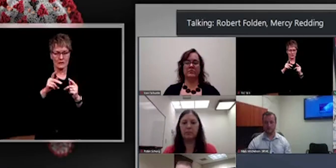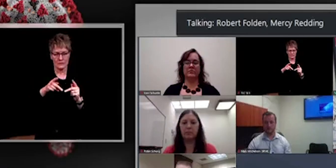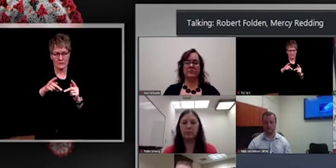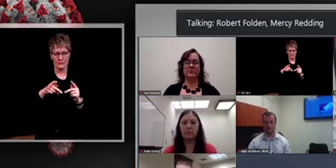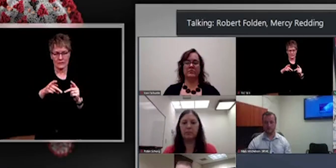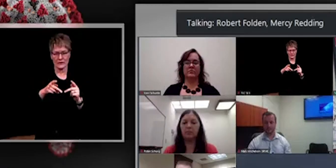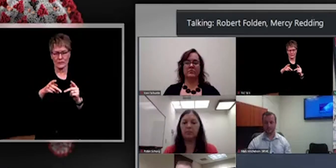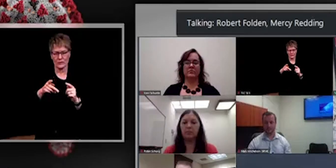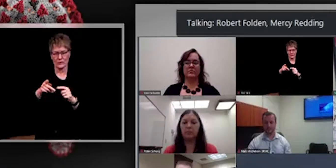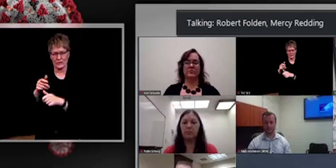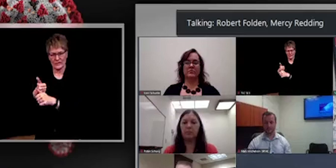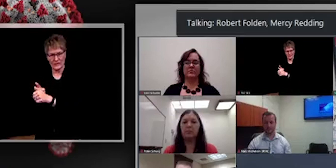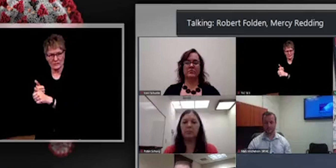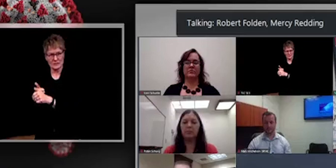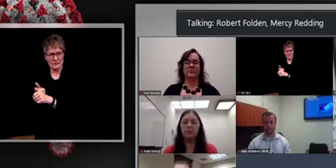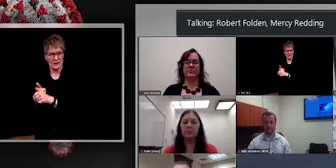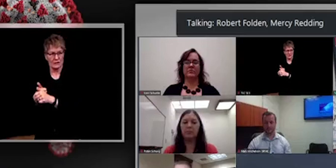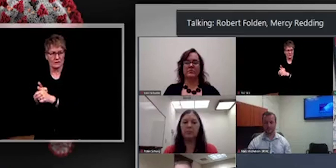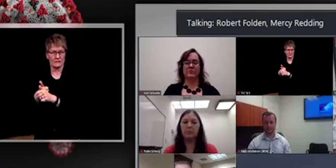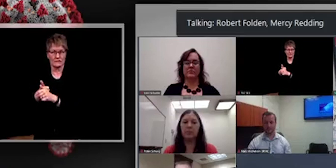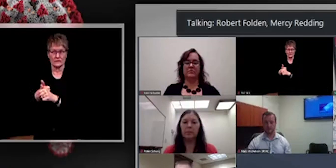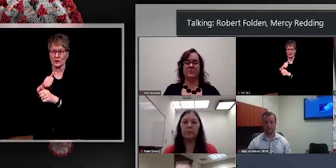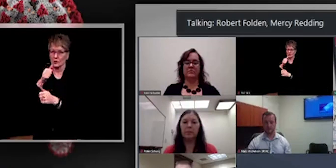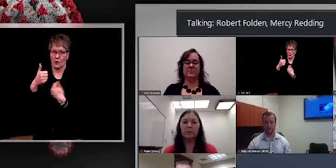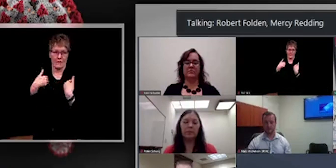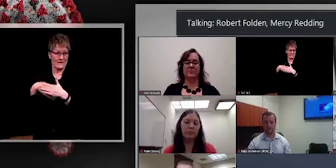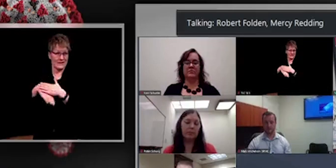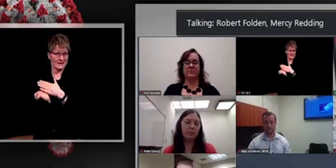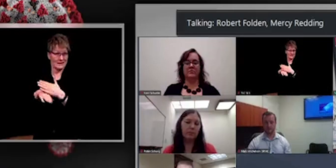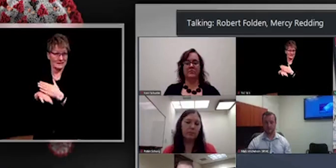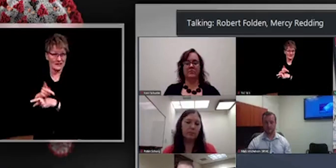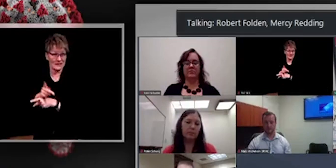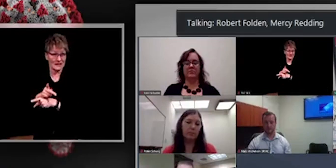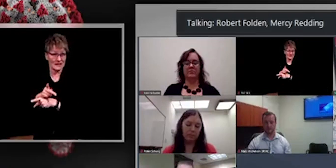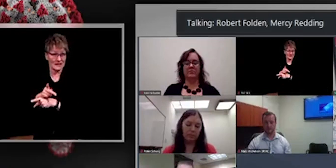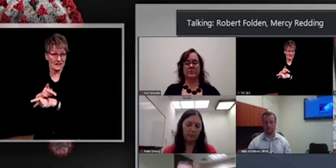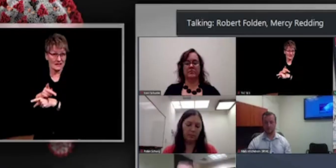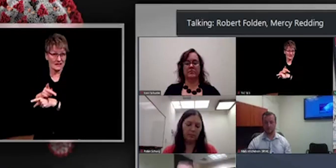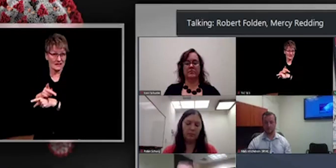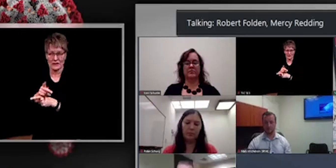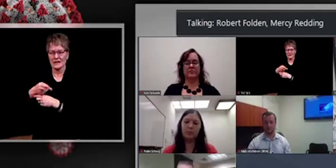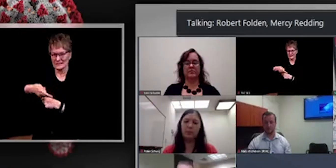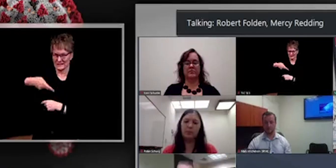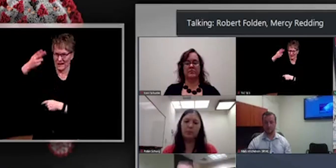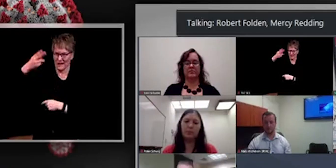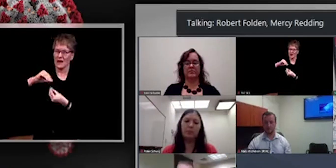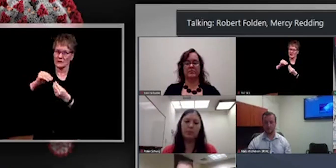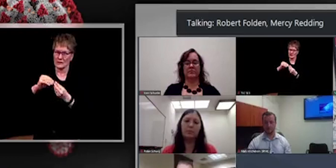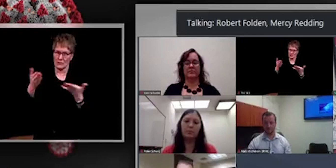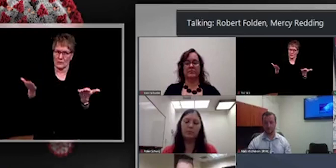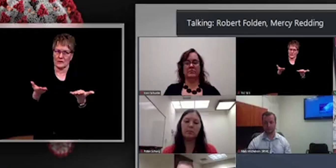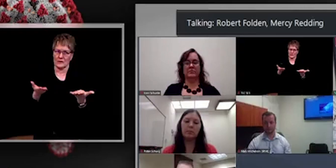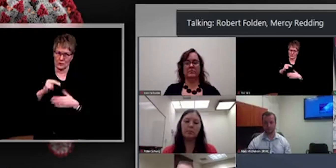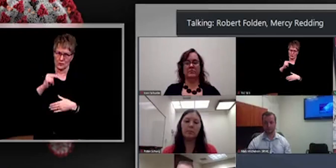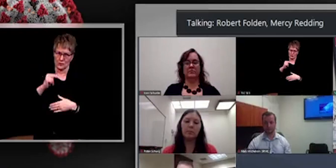care is higher in the North state. So that would be a suggestion on why.